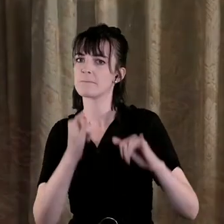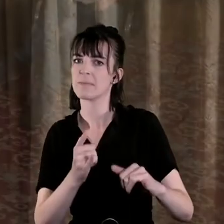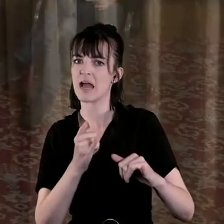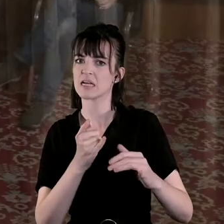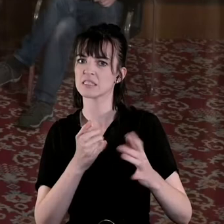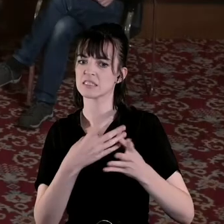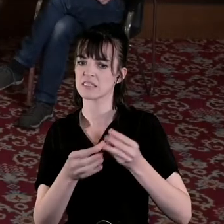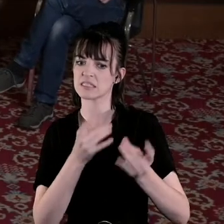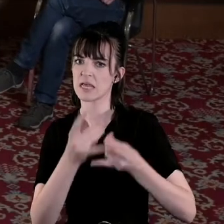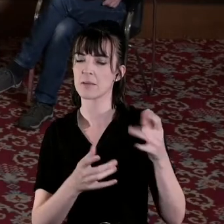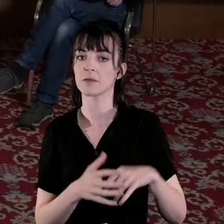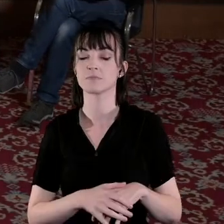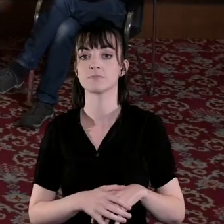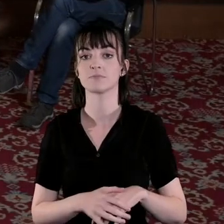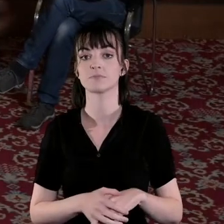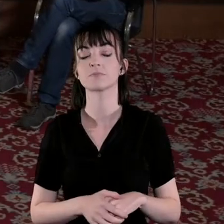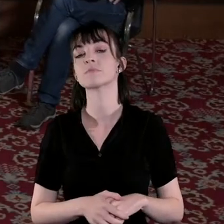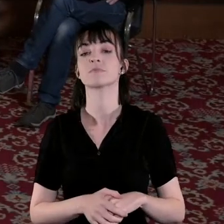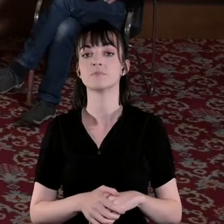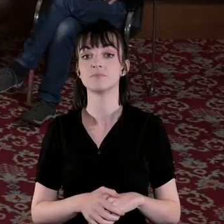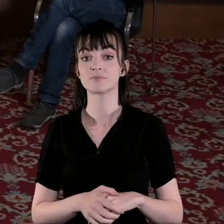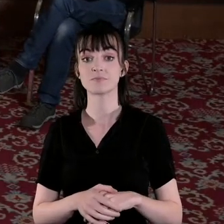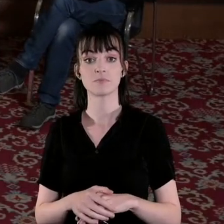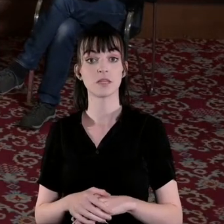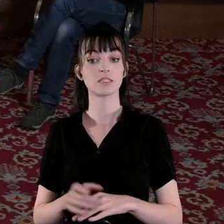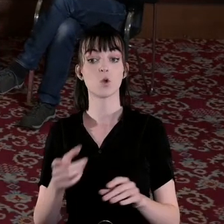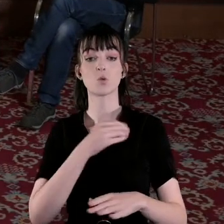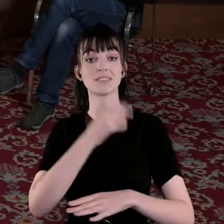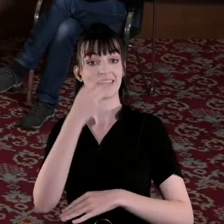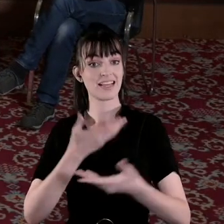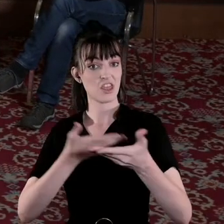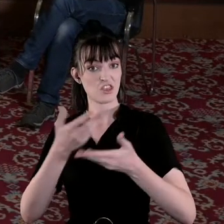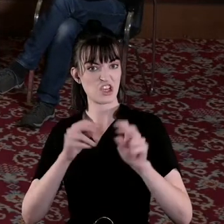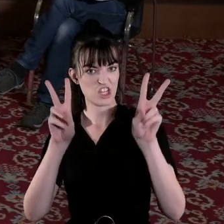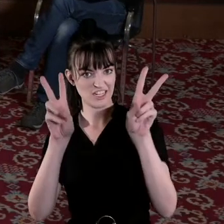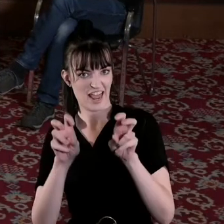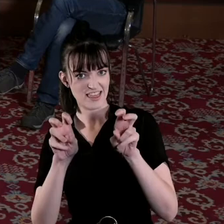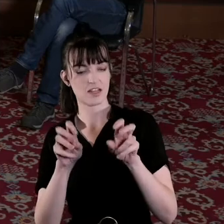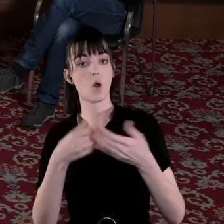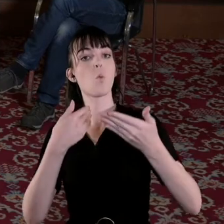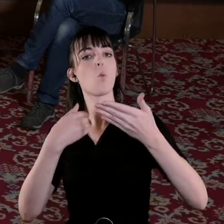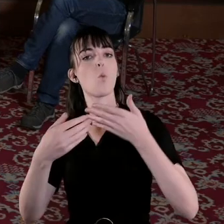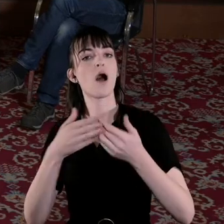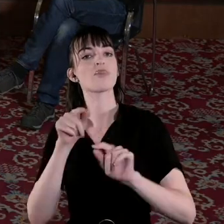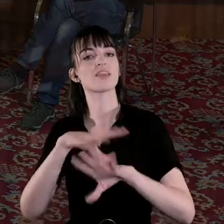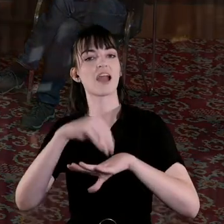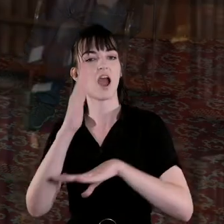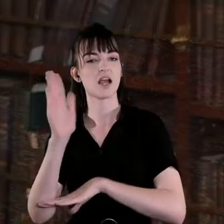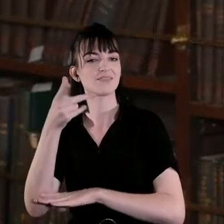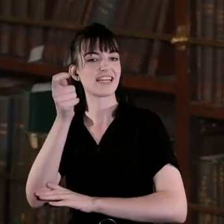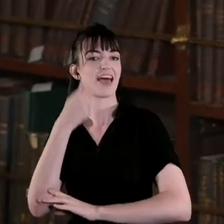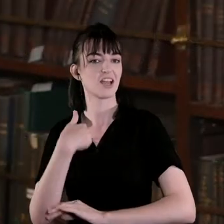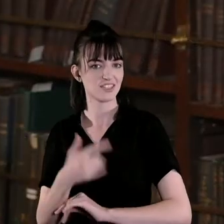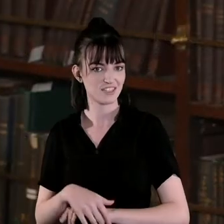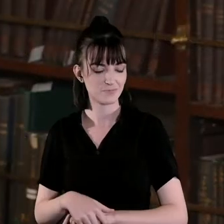and for the subheading or the the subtitle for tonight's discussion is what the archives tell us and we